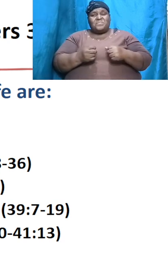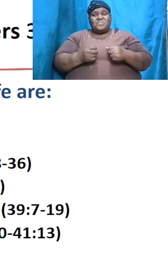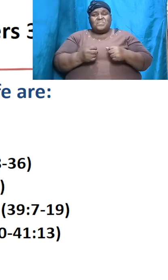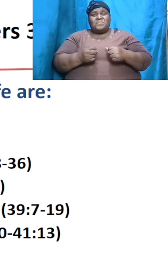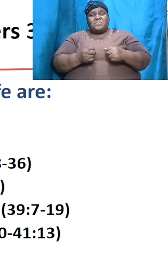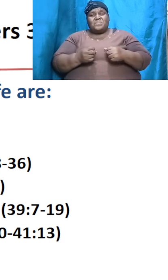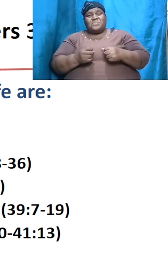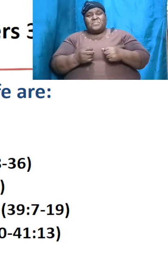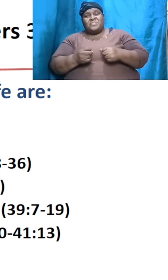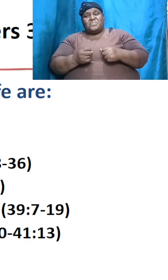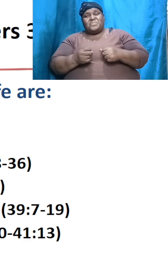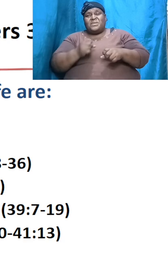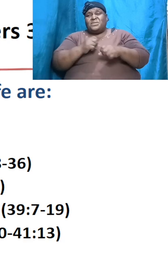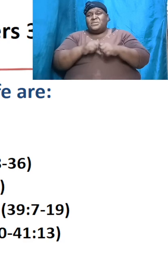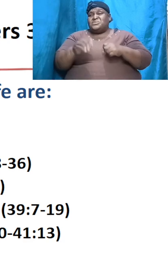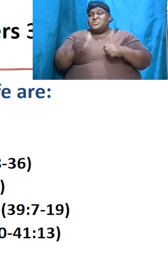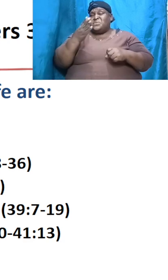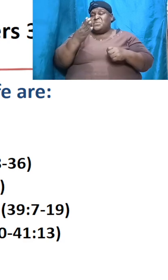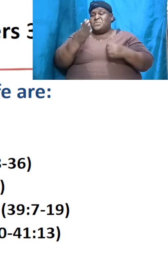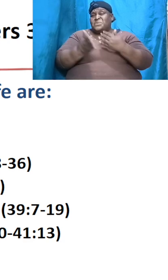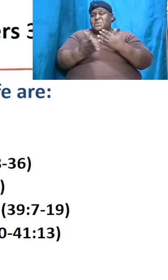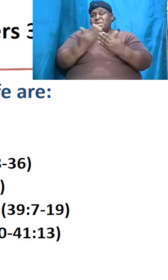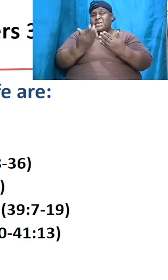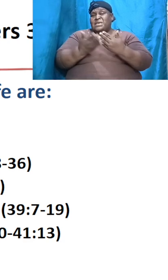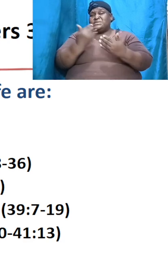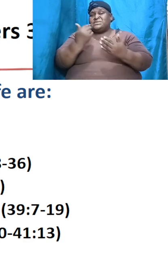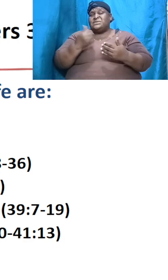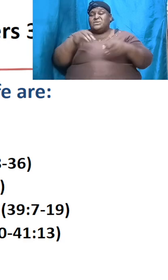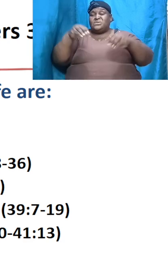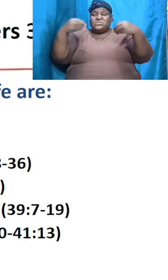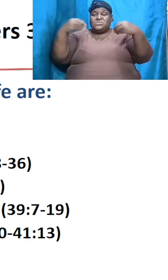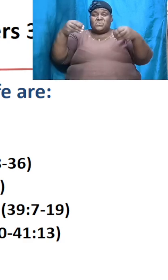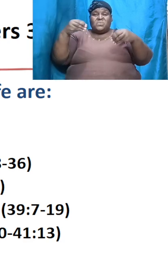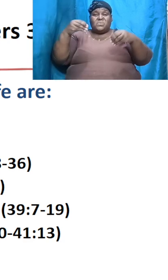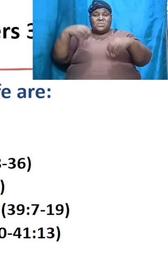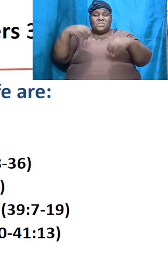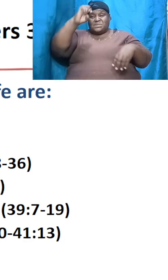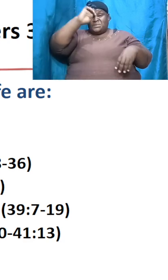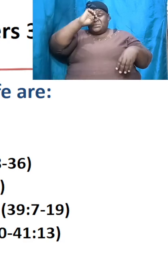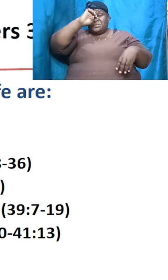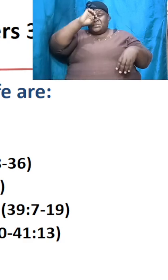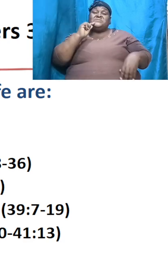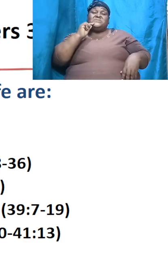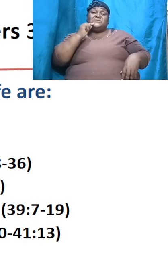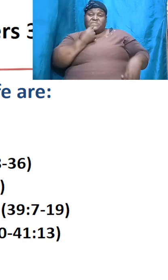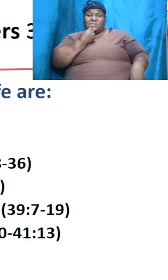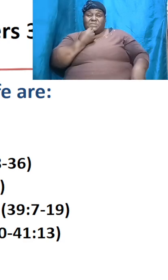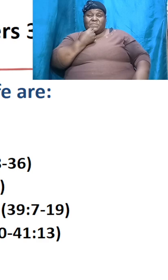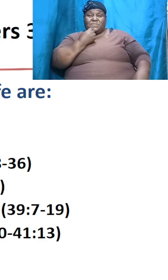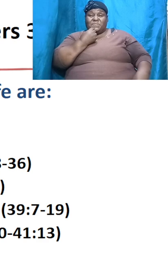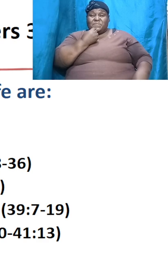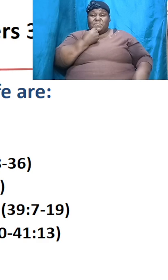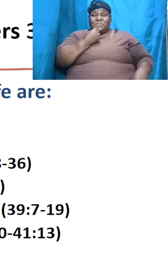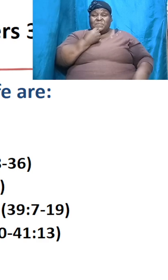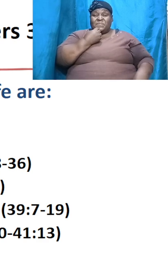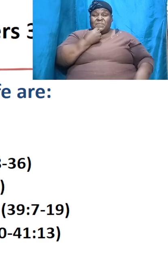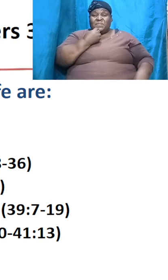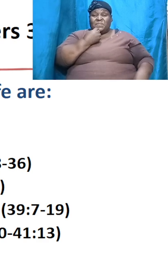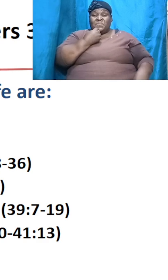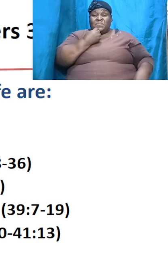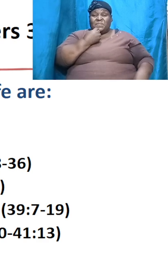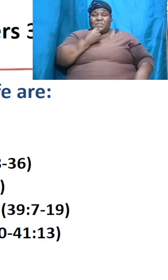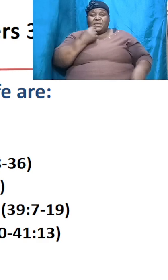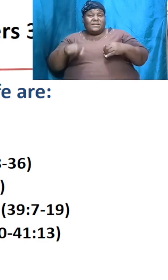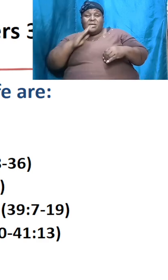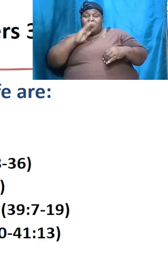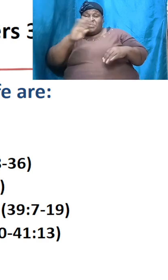so easily sold into Egypt and to suffer and then later on to